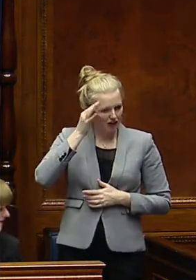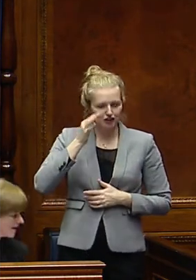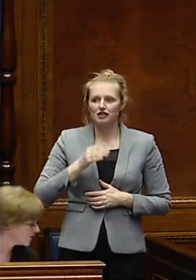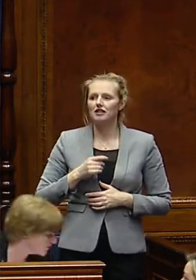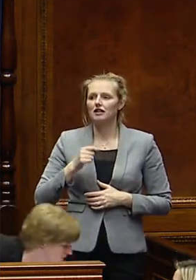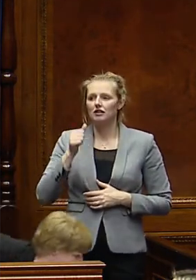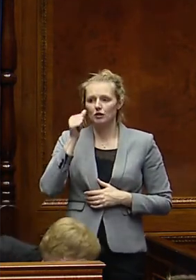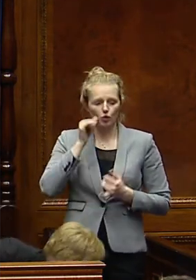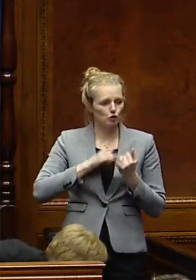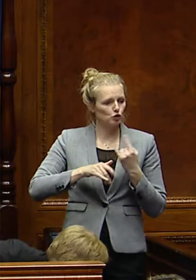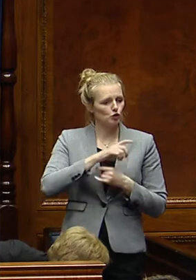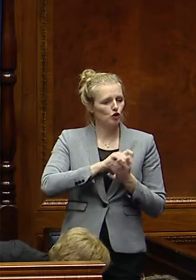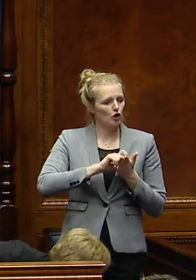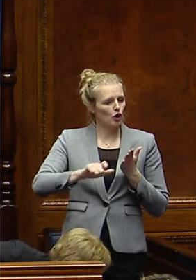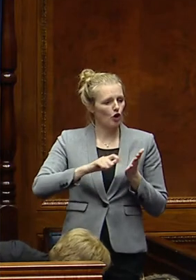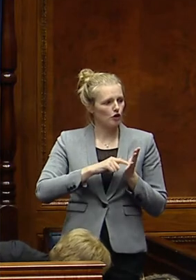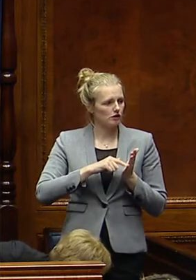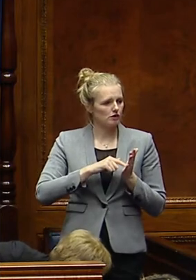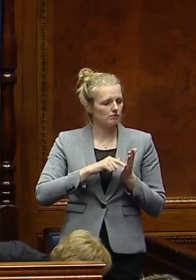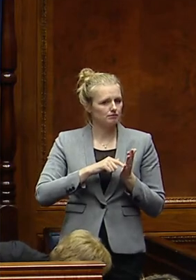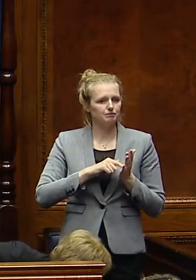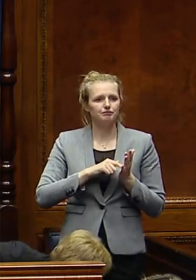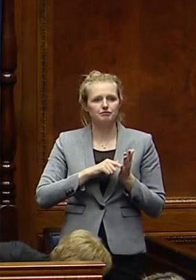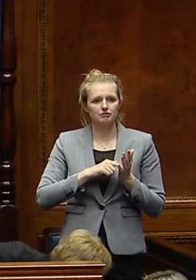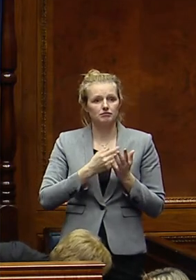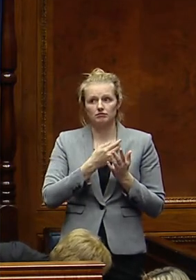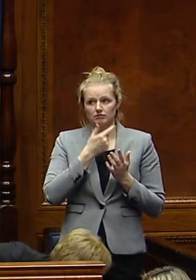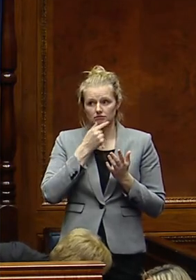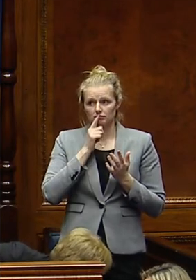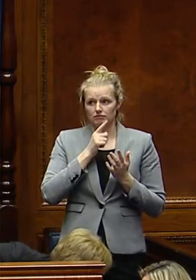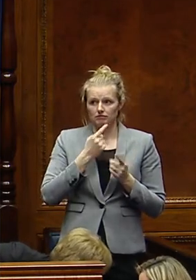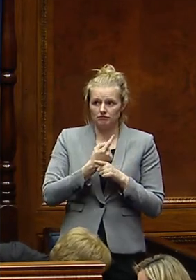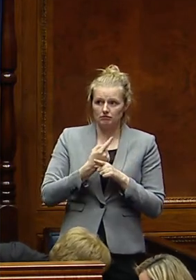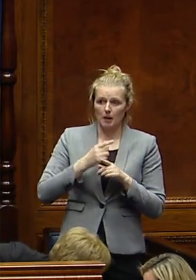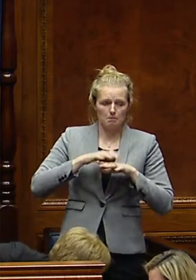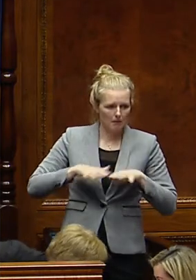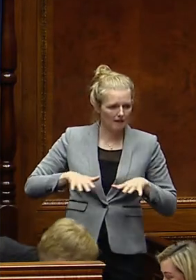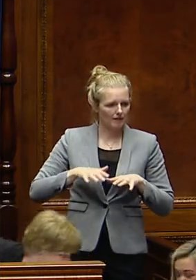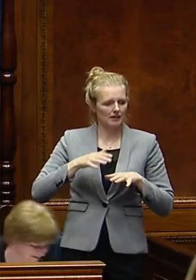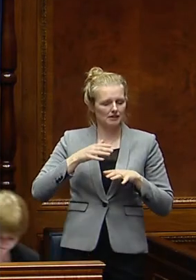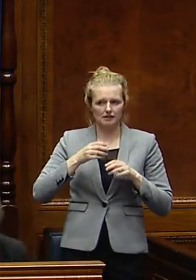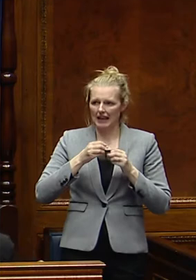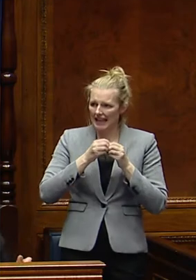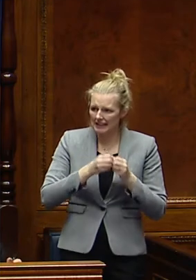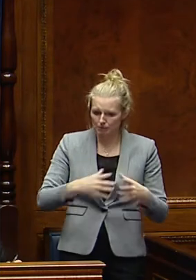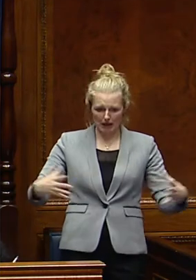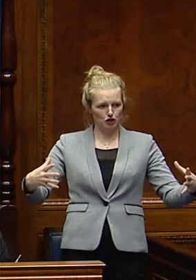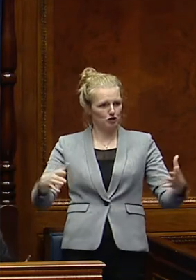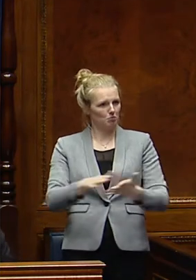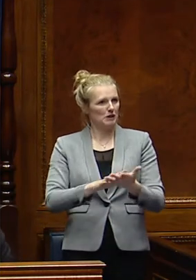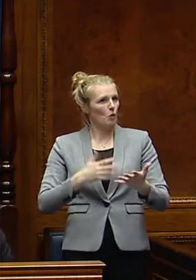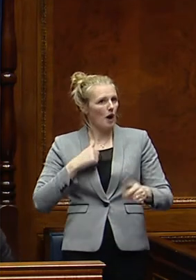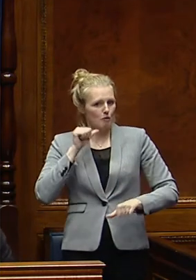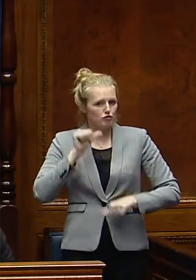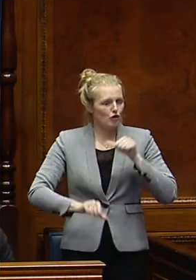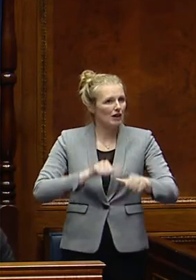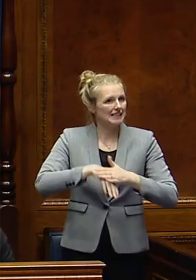of social clauses was not a universally positive one. People point to the skyline of Belfast and its expansion as a sign of the progress we making, and